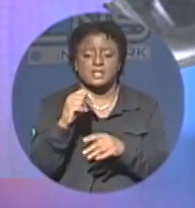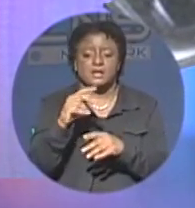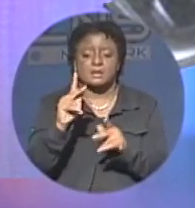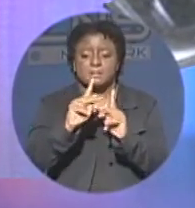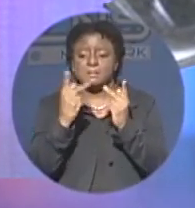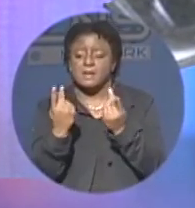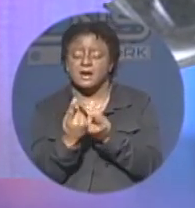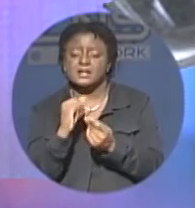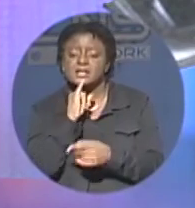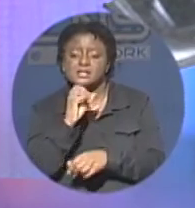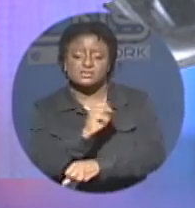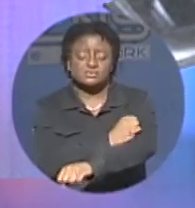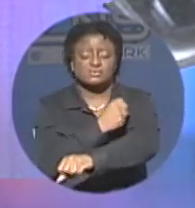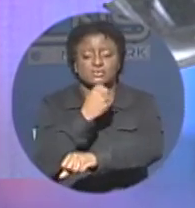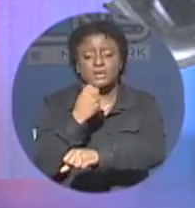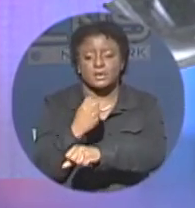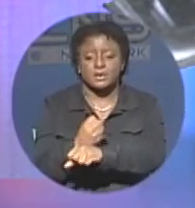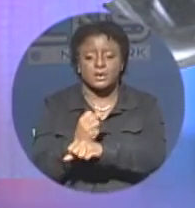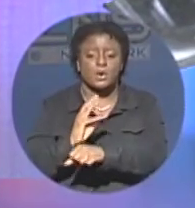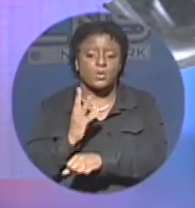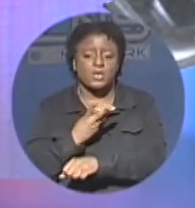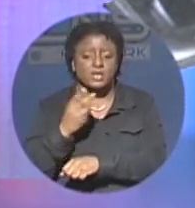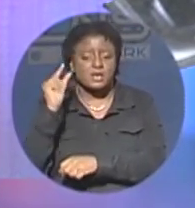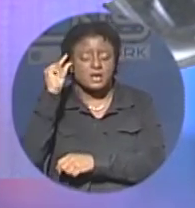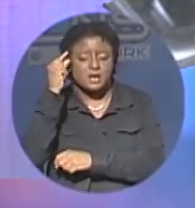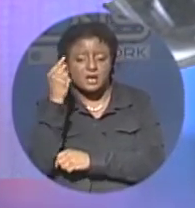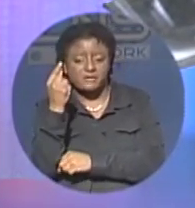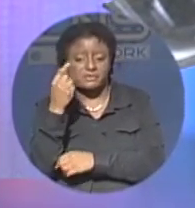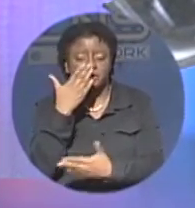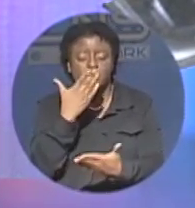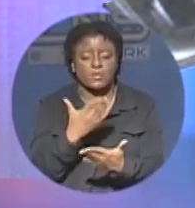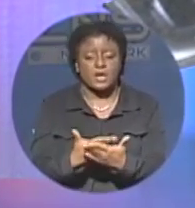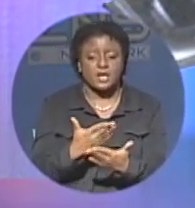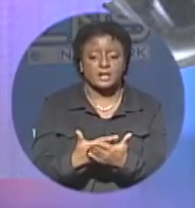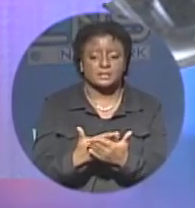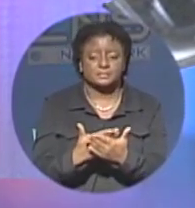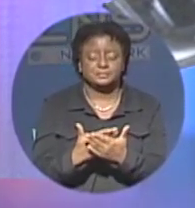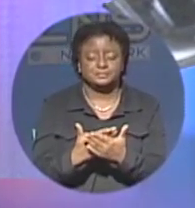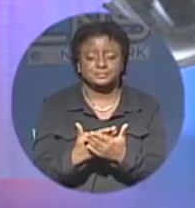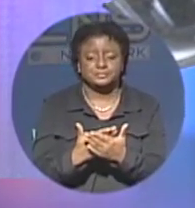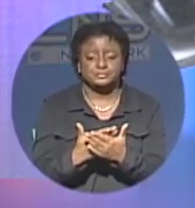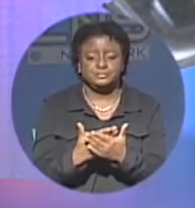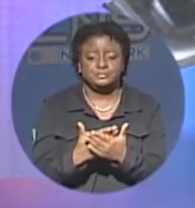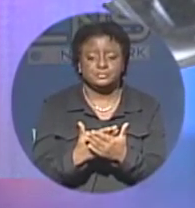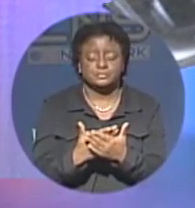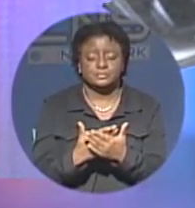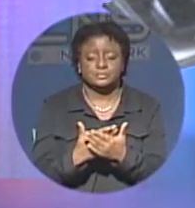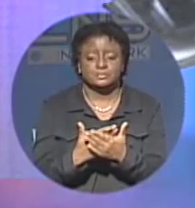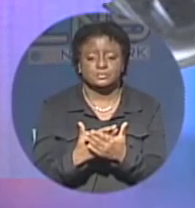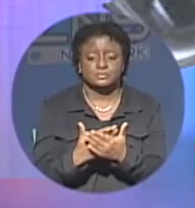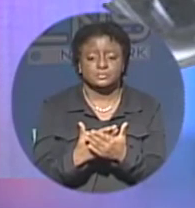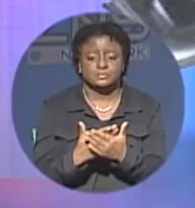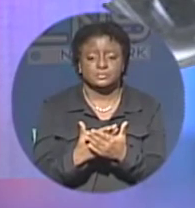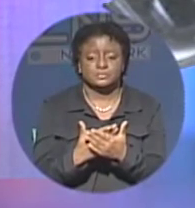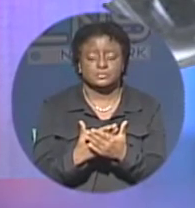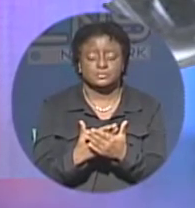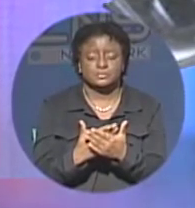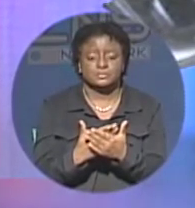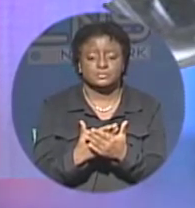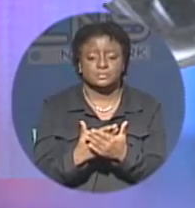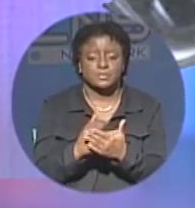and we think we've governed well. We think that we can run on our record of achievement for the people. So, you know,